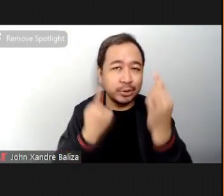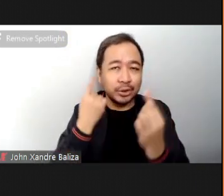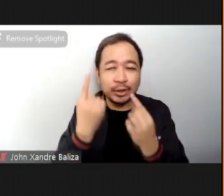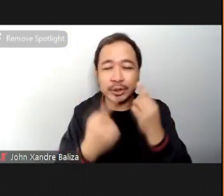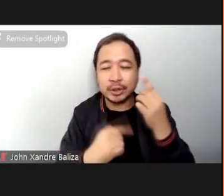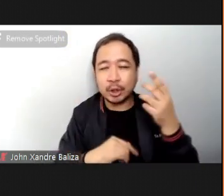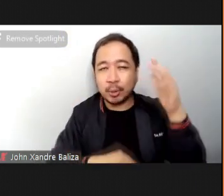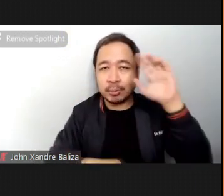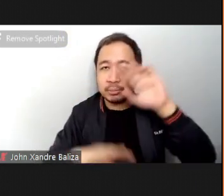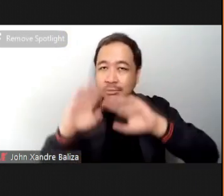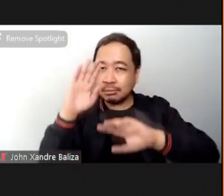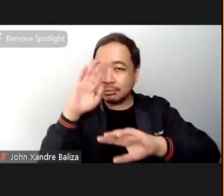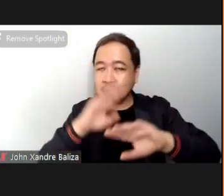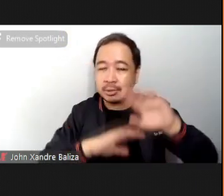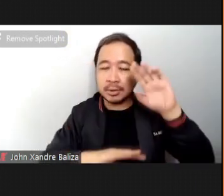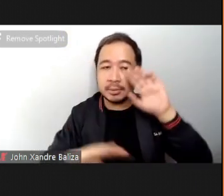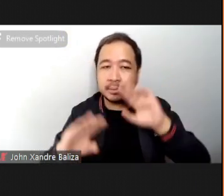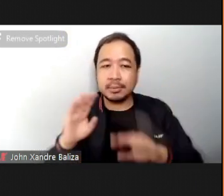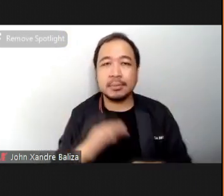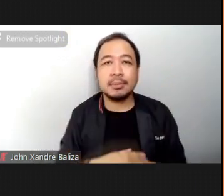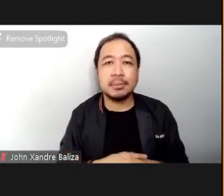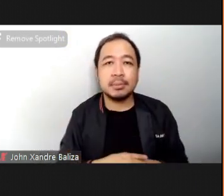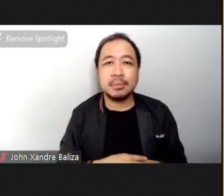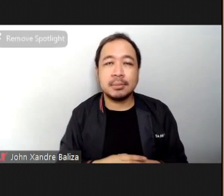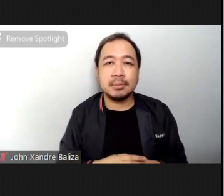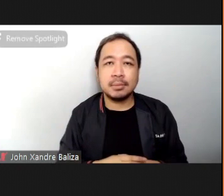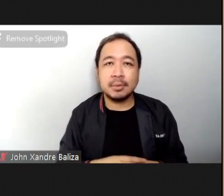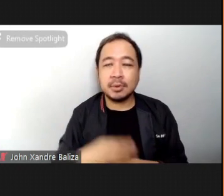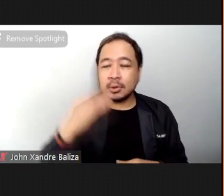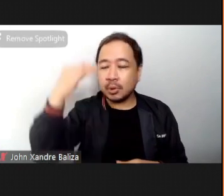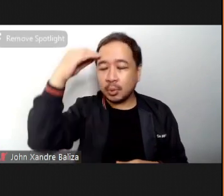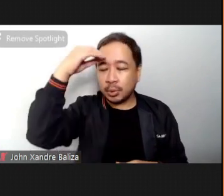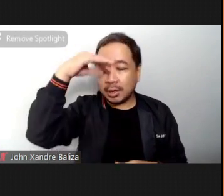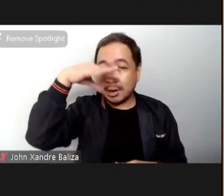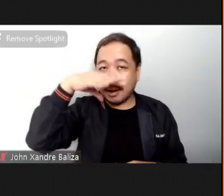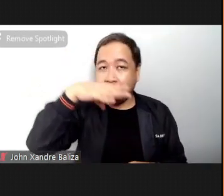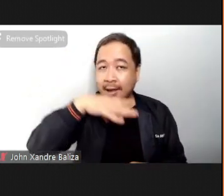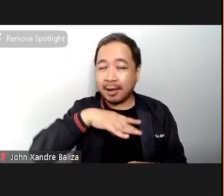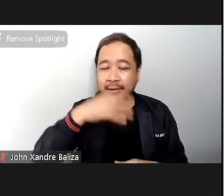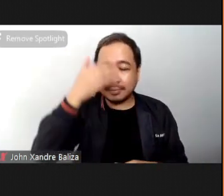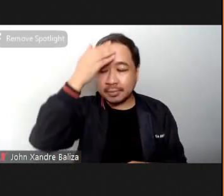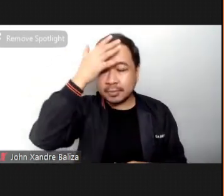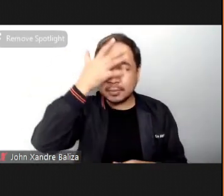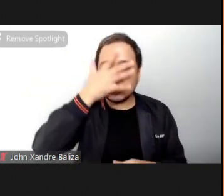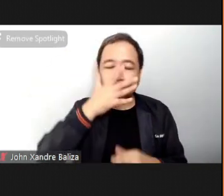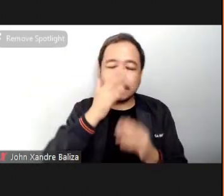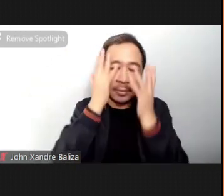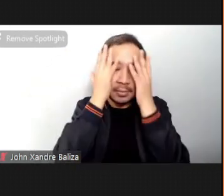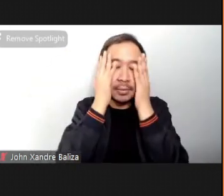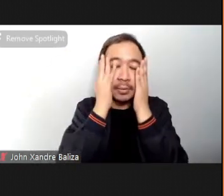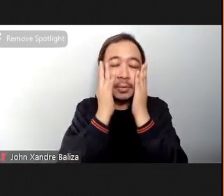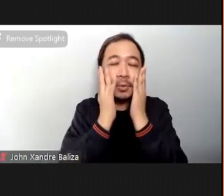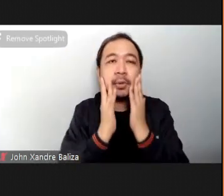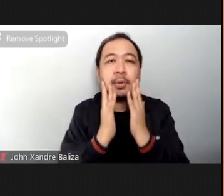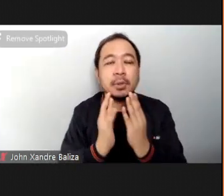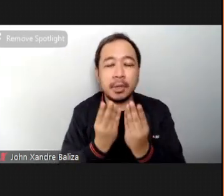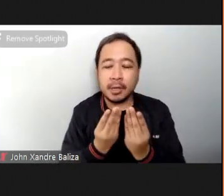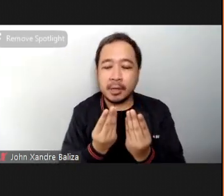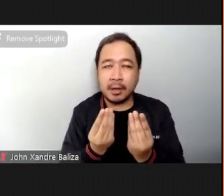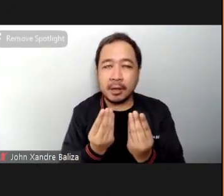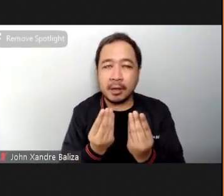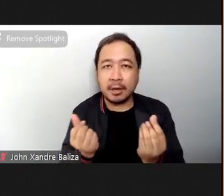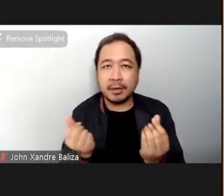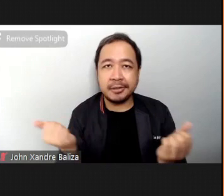Feel it on your face. As it washes the tension in your face.